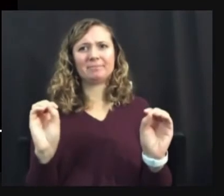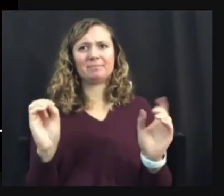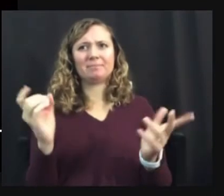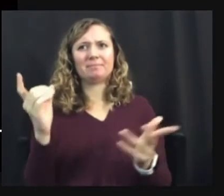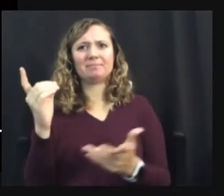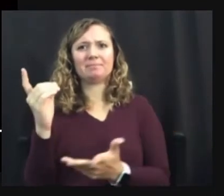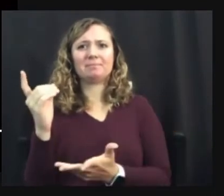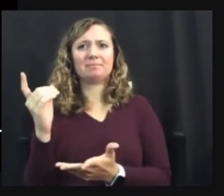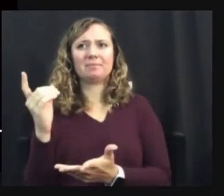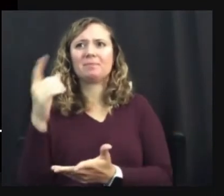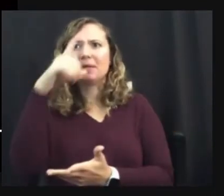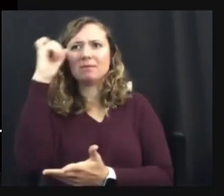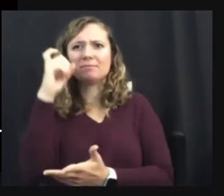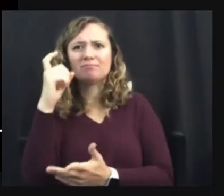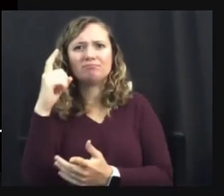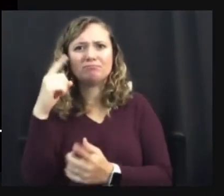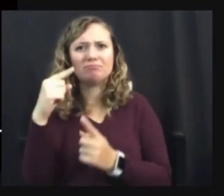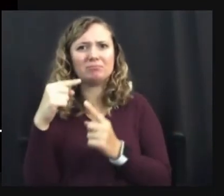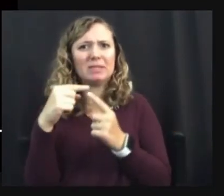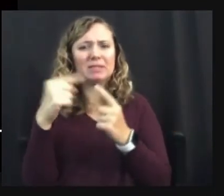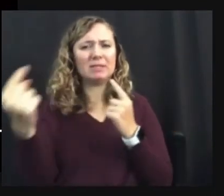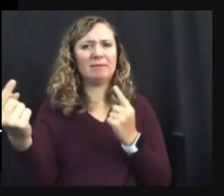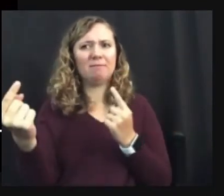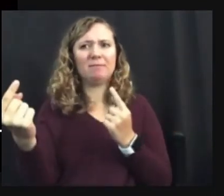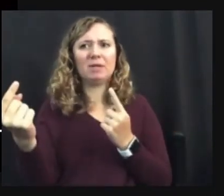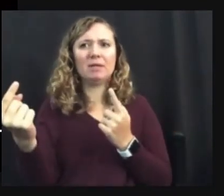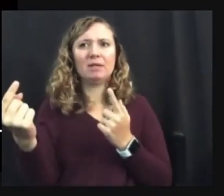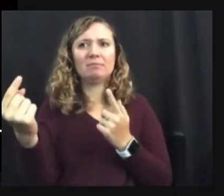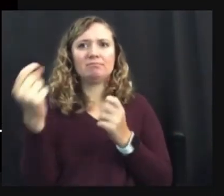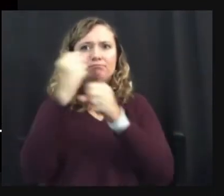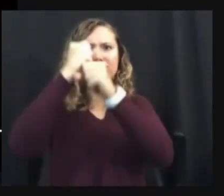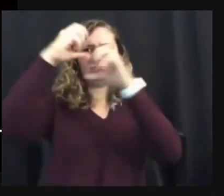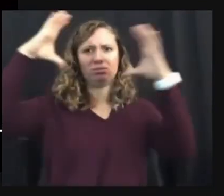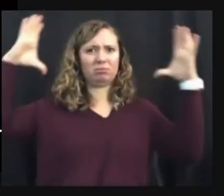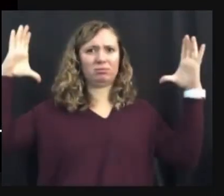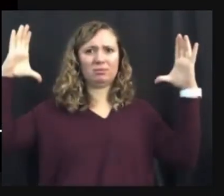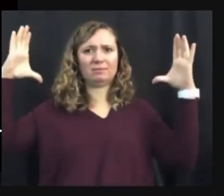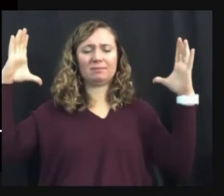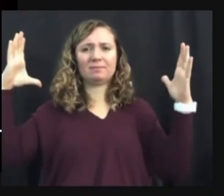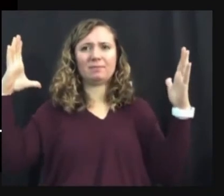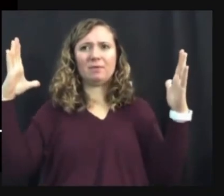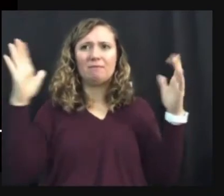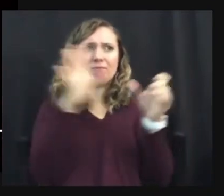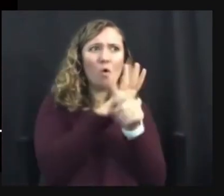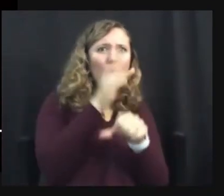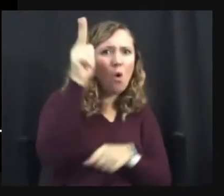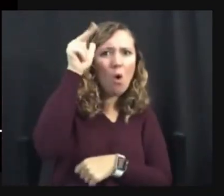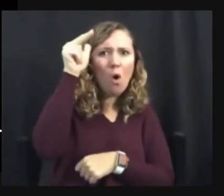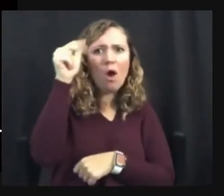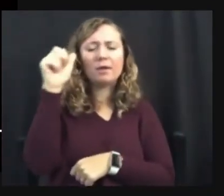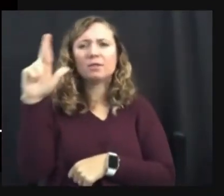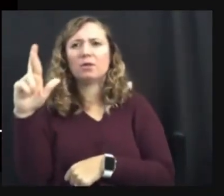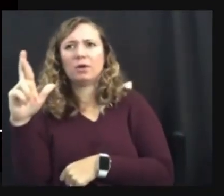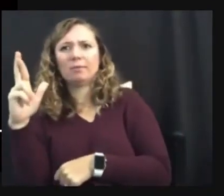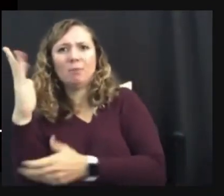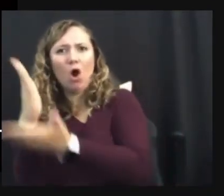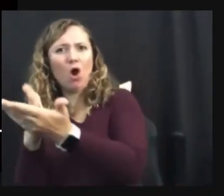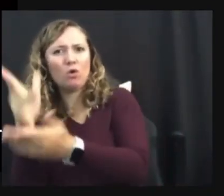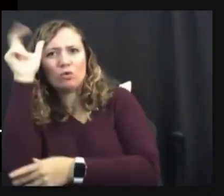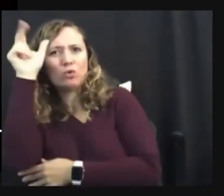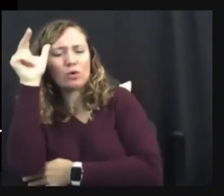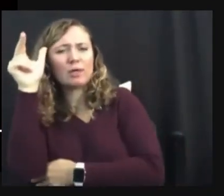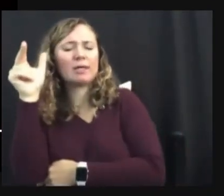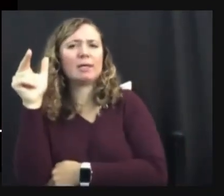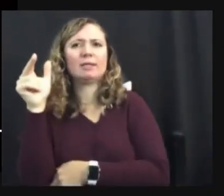of a horse and you see a, you know, a full movie 3D version. And another